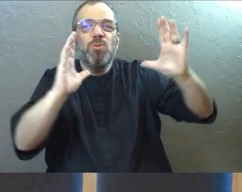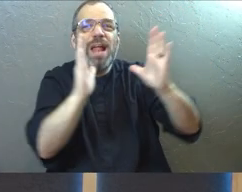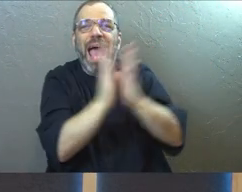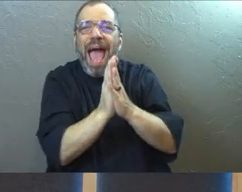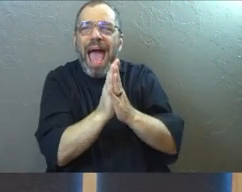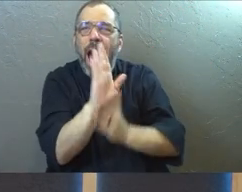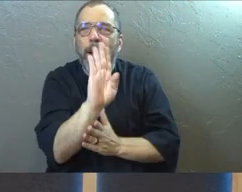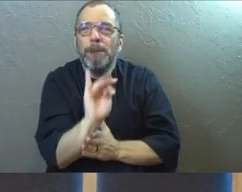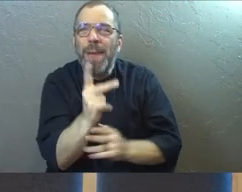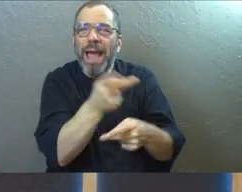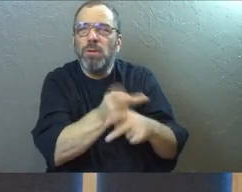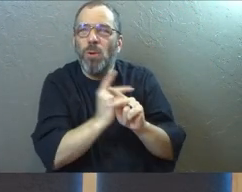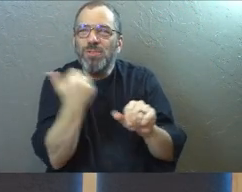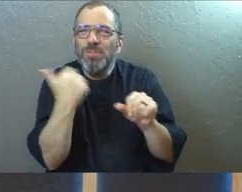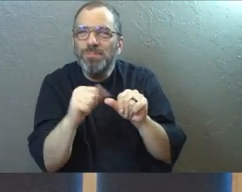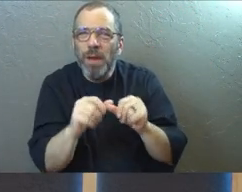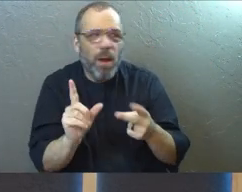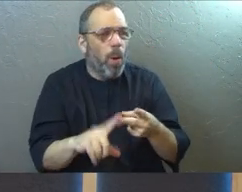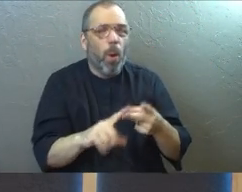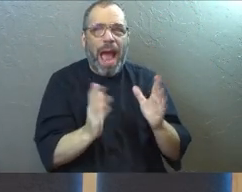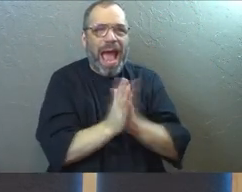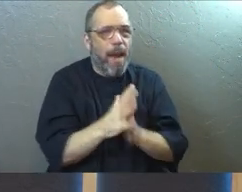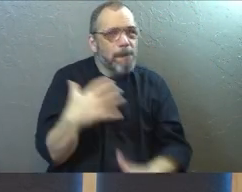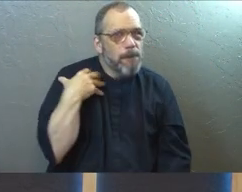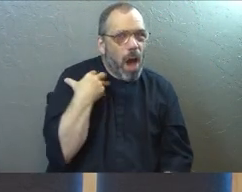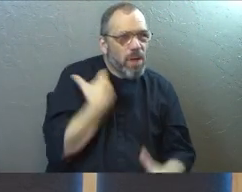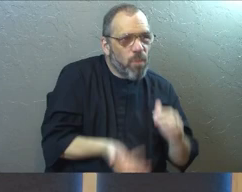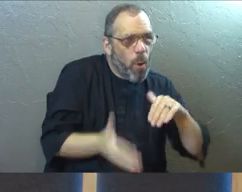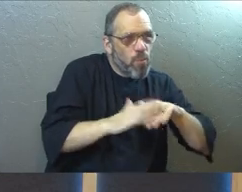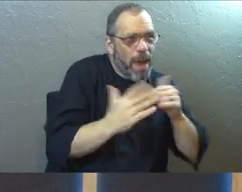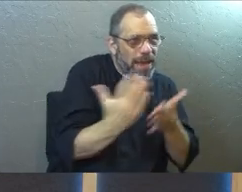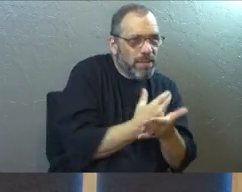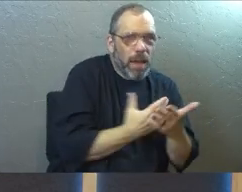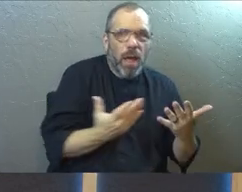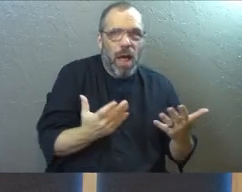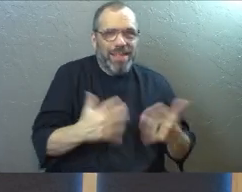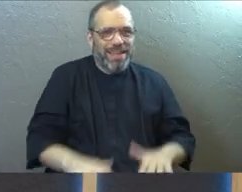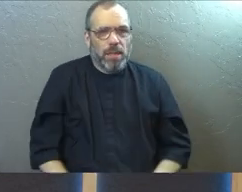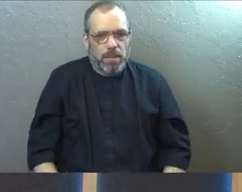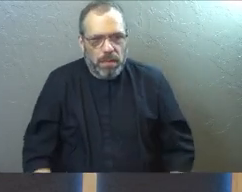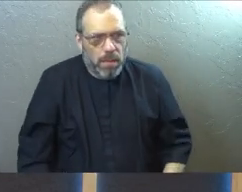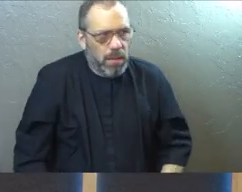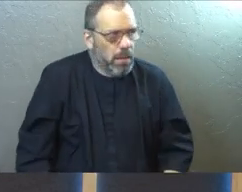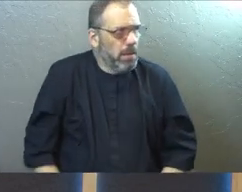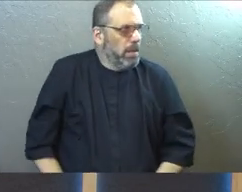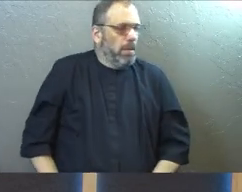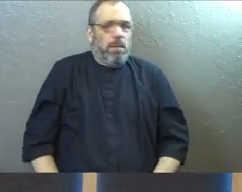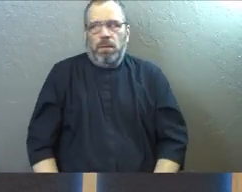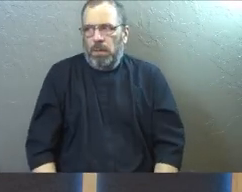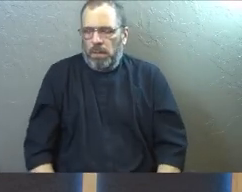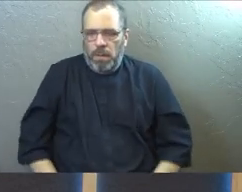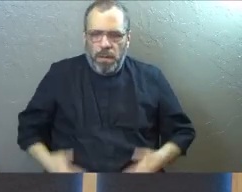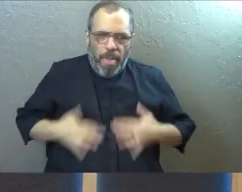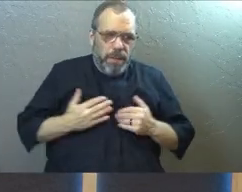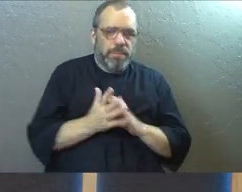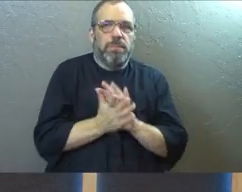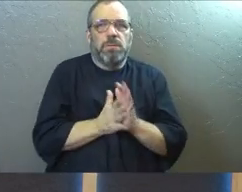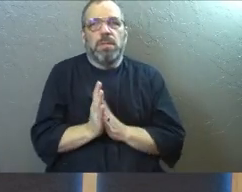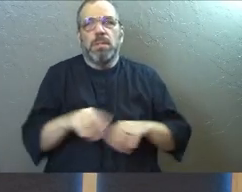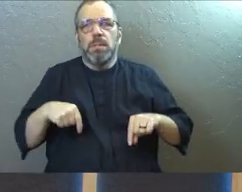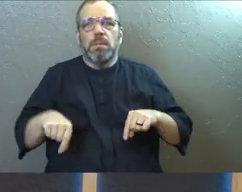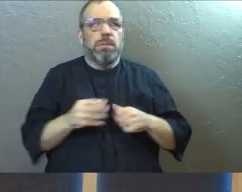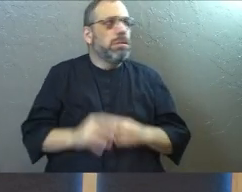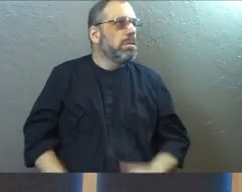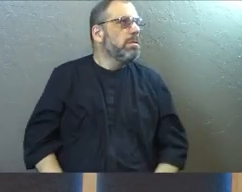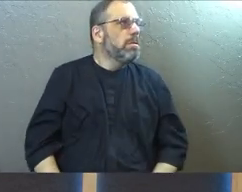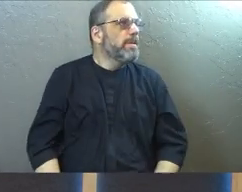ask for like a bank loan or something, or you're asking your boss for a raise, there's all this nervousness. I'm sort of, I'm timid and I've got to